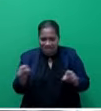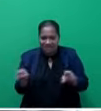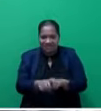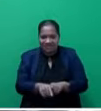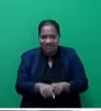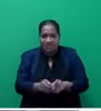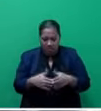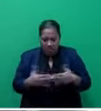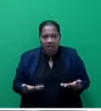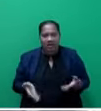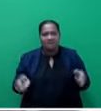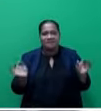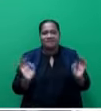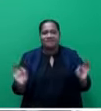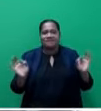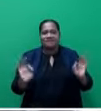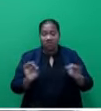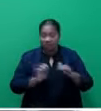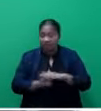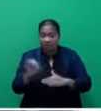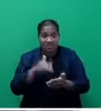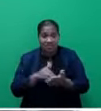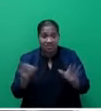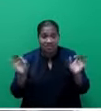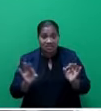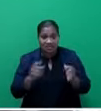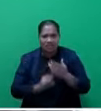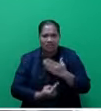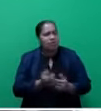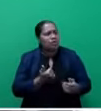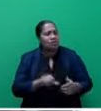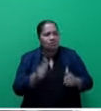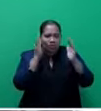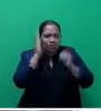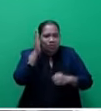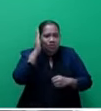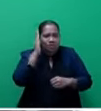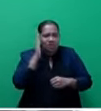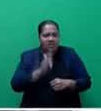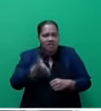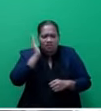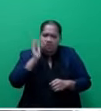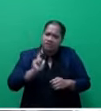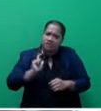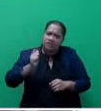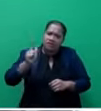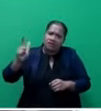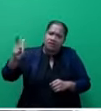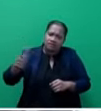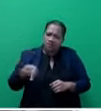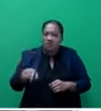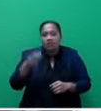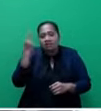available. Without evacuation centres, sir, schools are used, and where schools are far away, there is risk